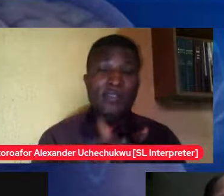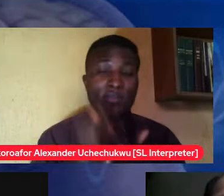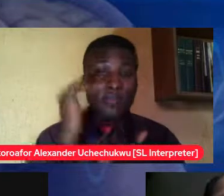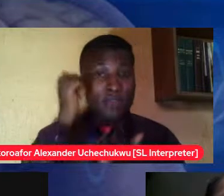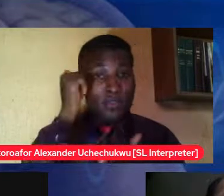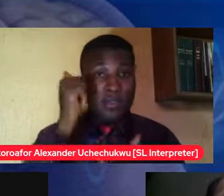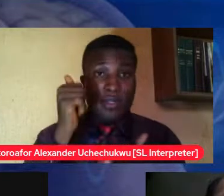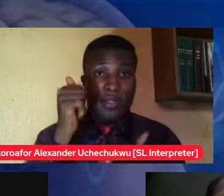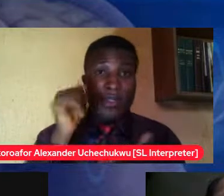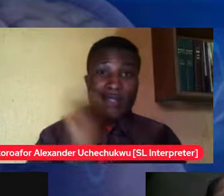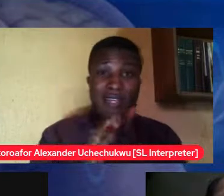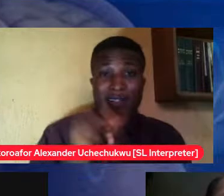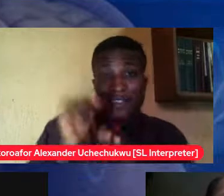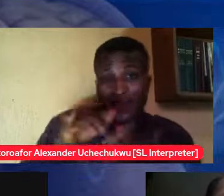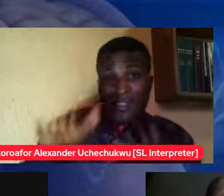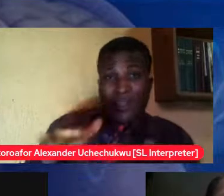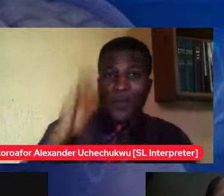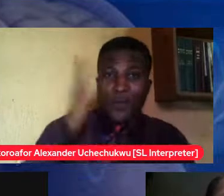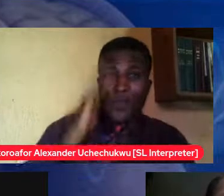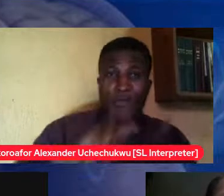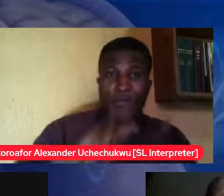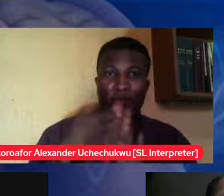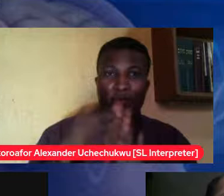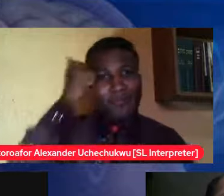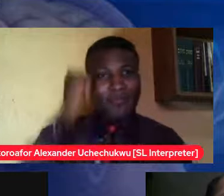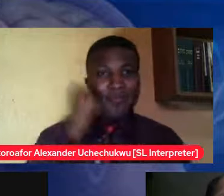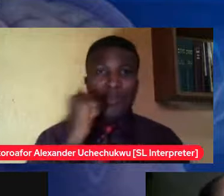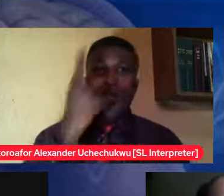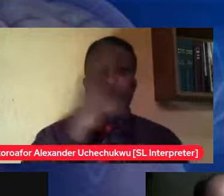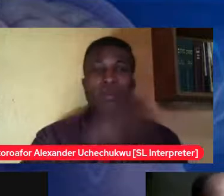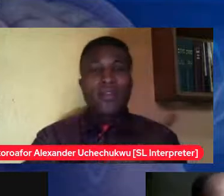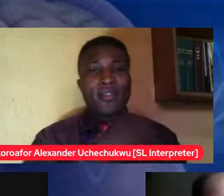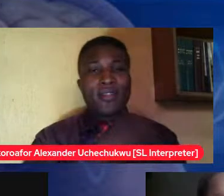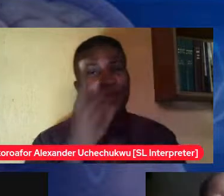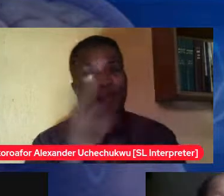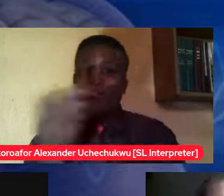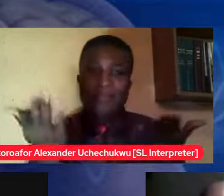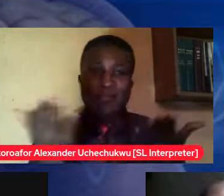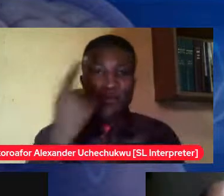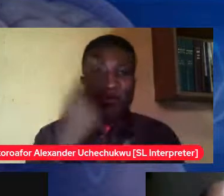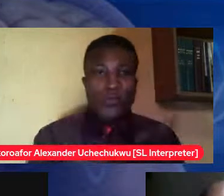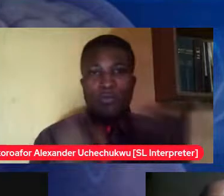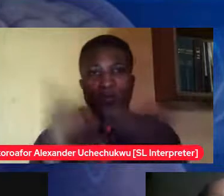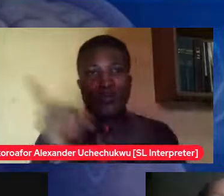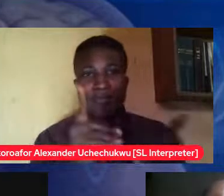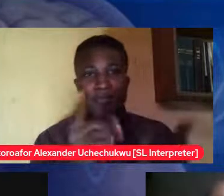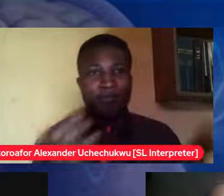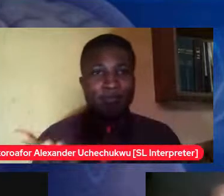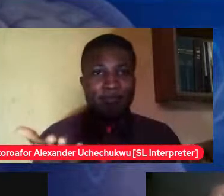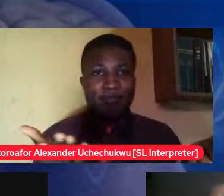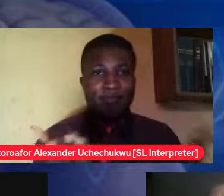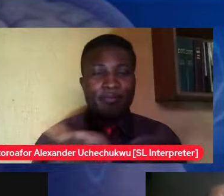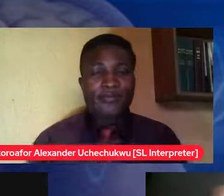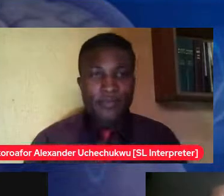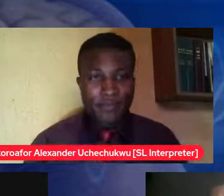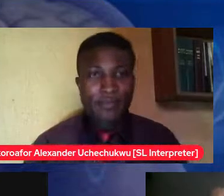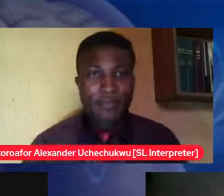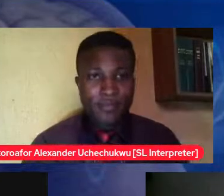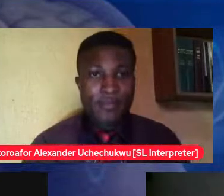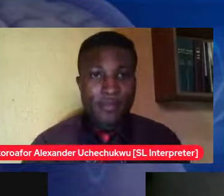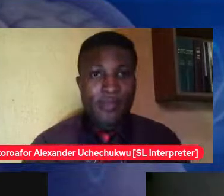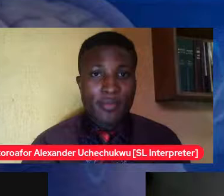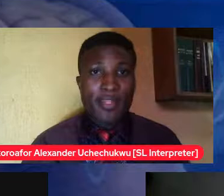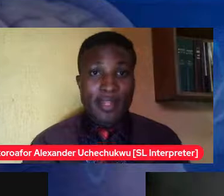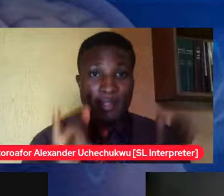you're thinking he never made any choice by himself because he never allowed that child whether the child is babal non-babal whatever it is that's another table